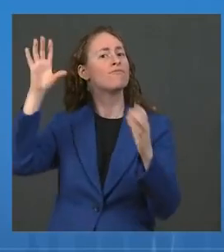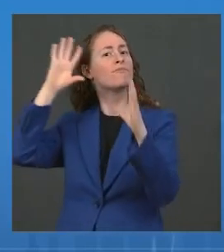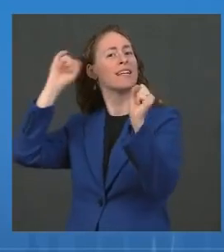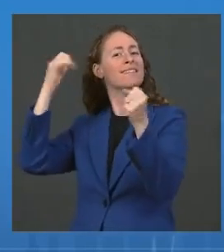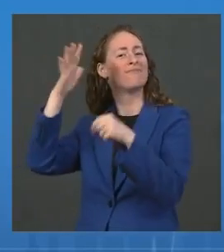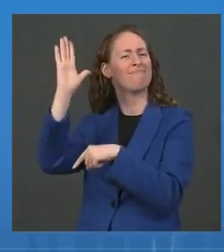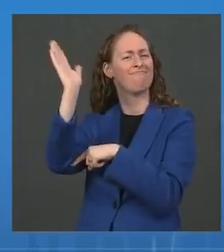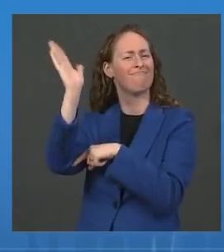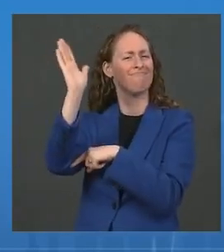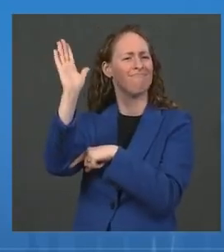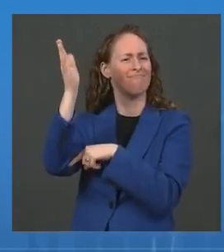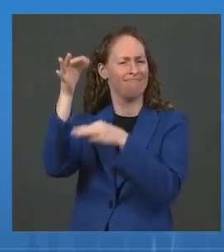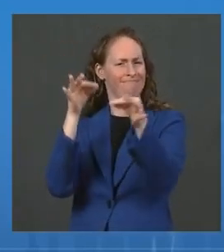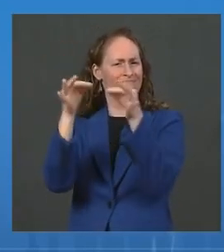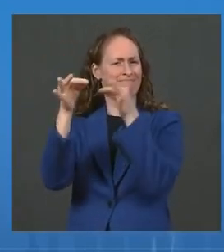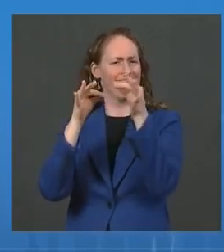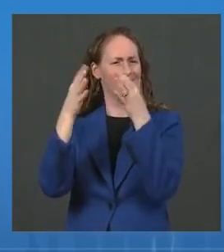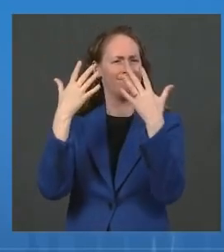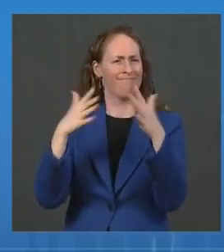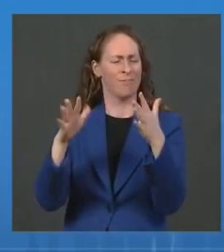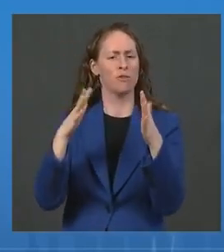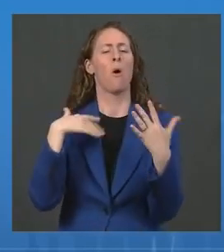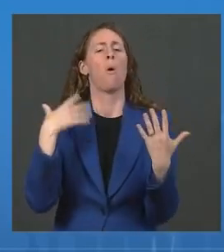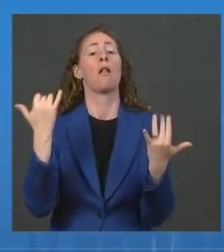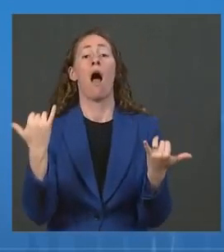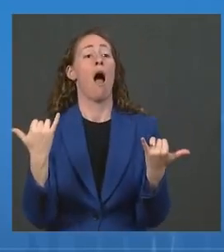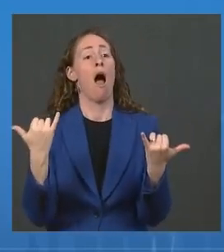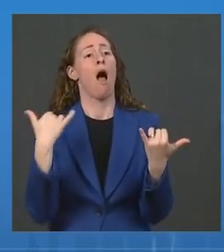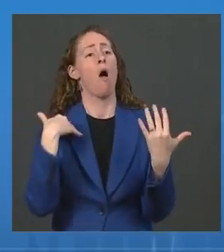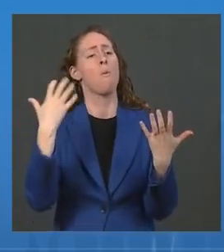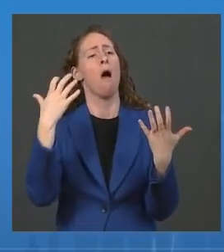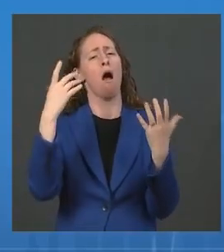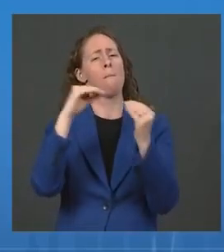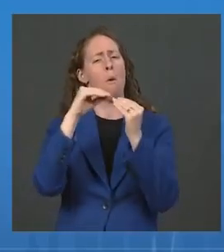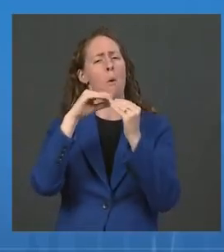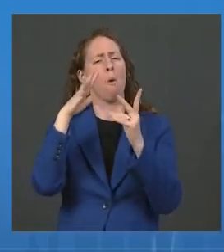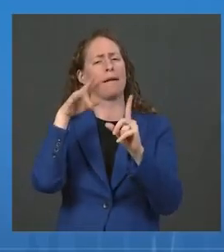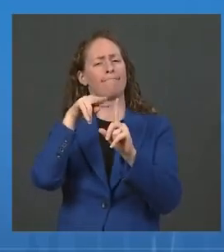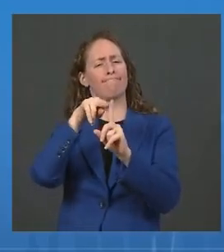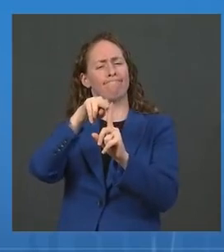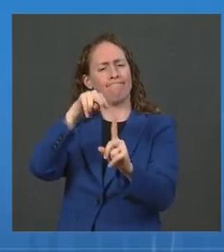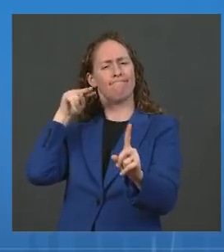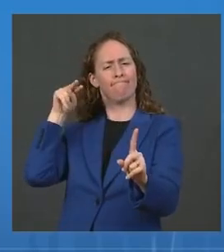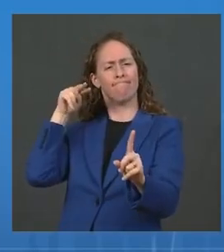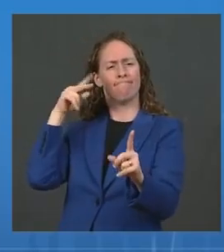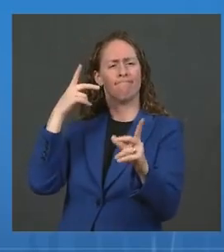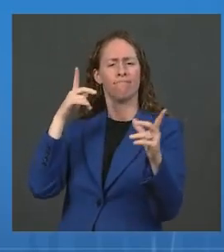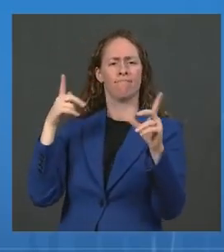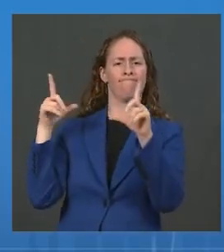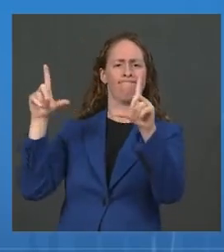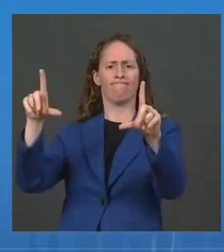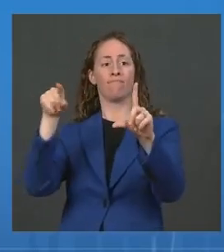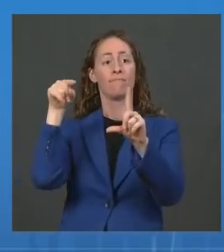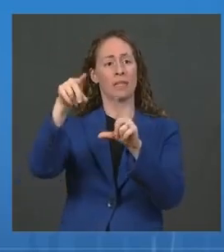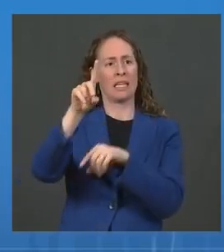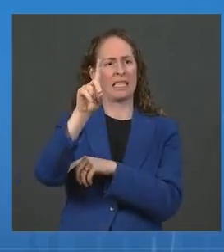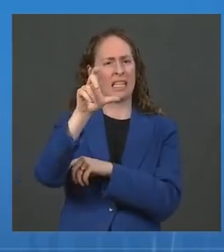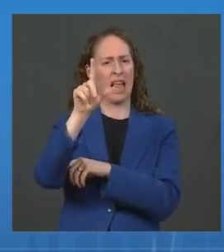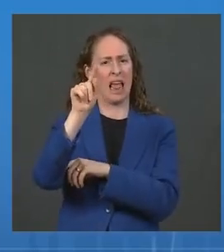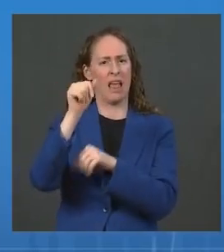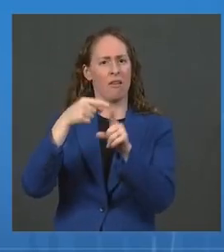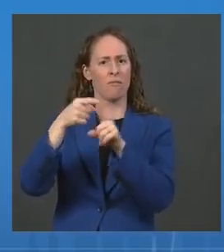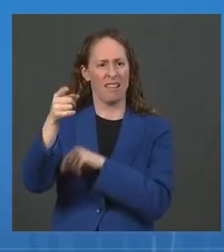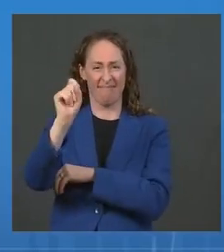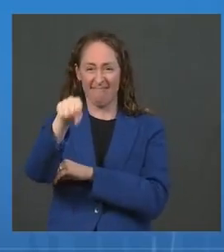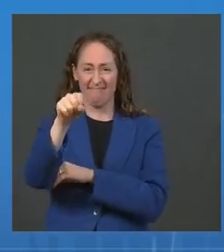Stepping back, the more transmissible Delta variant is driving a surge in cases, and this remains a pandemic